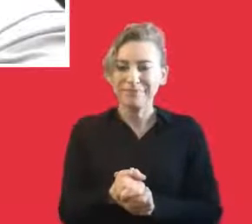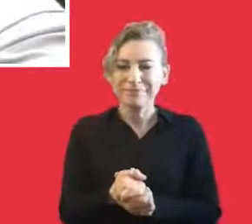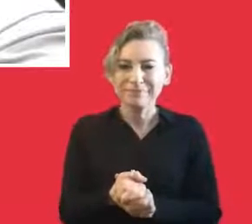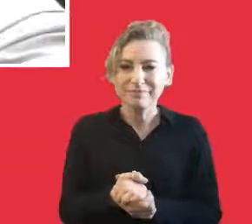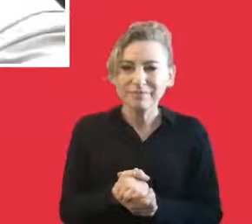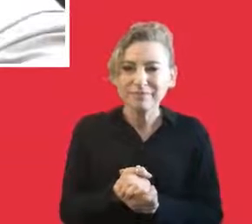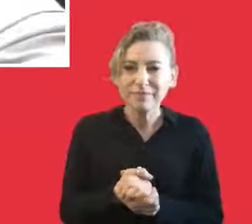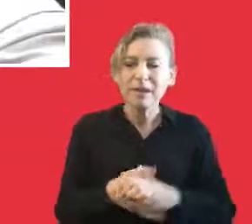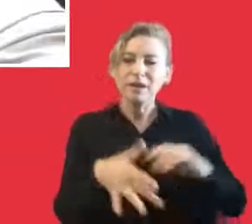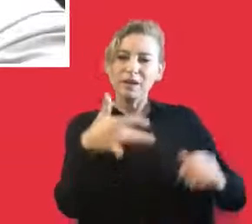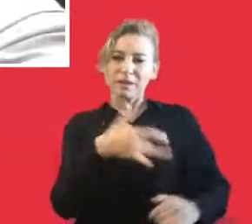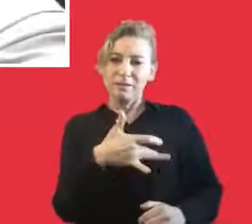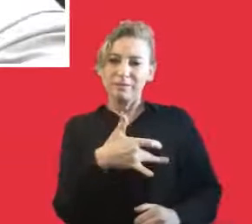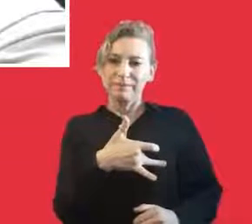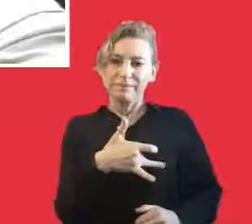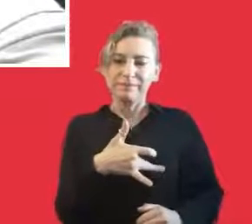this kind of solidarity.